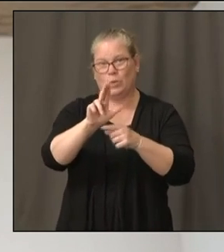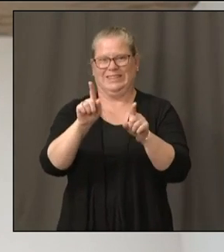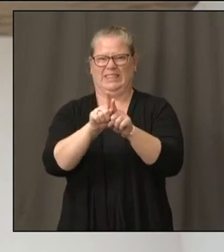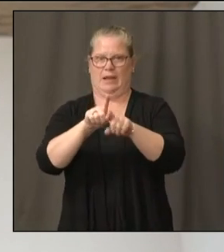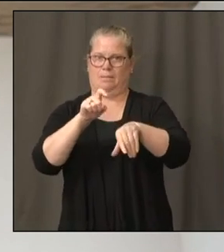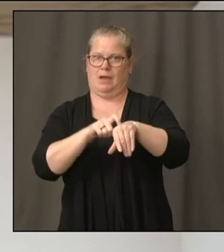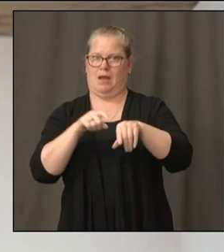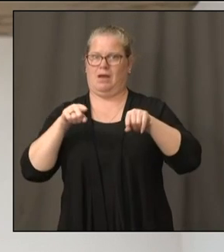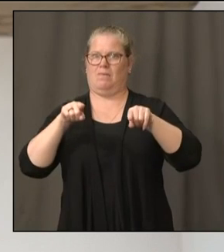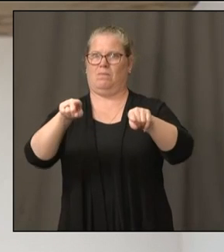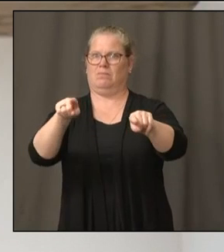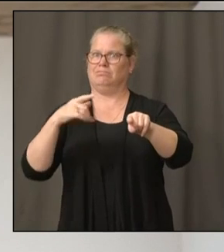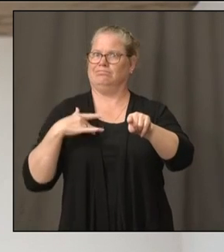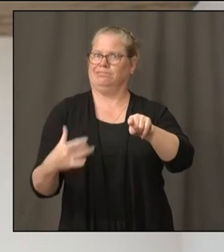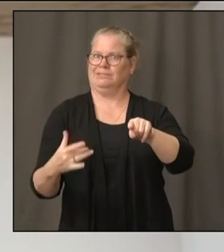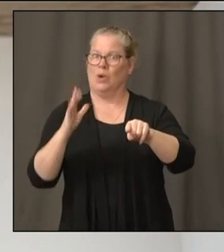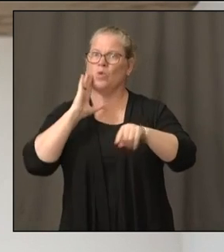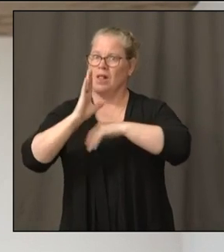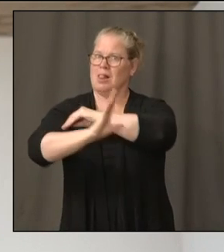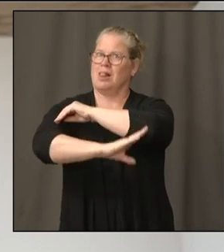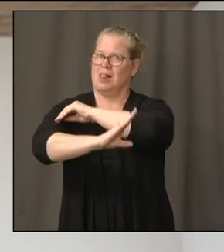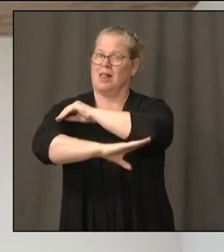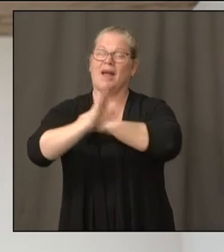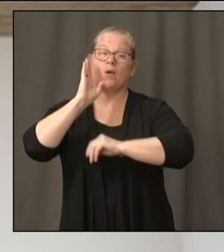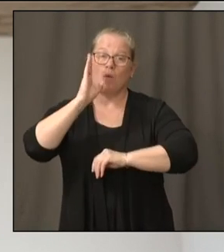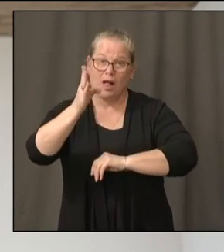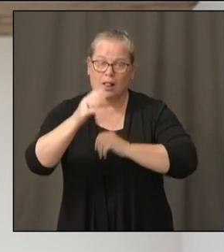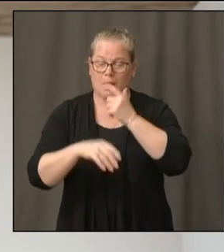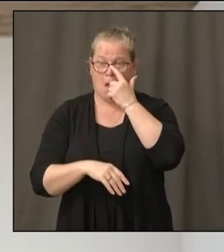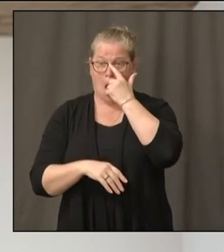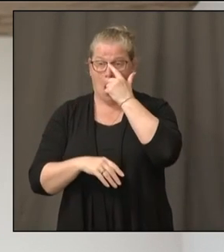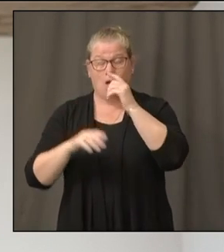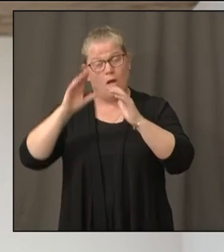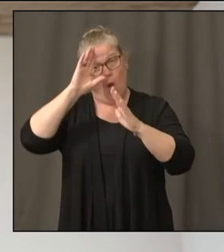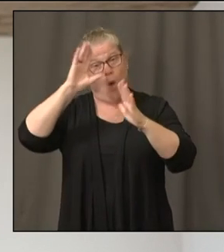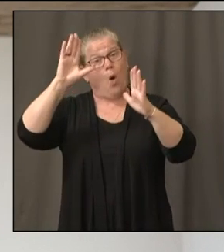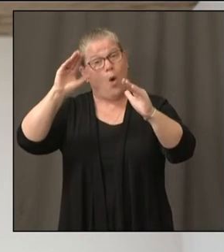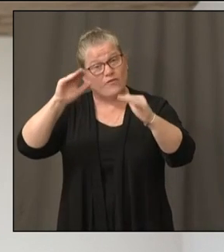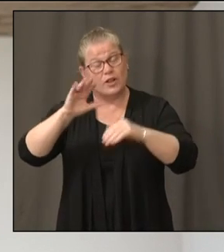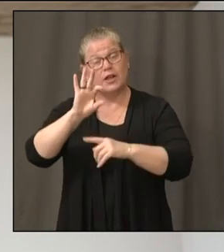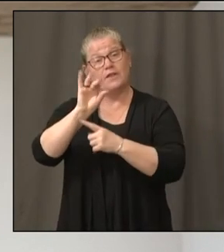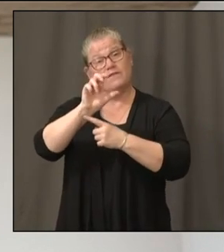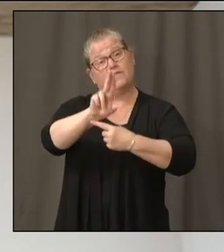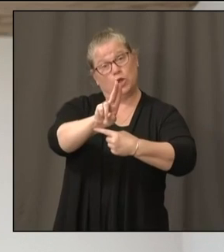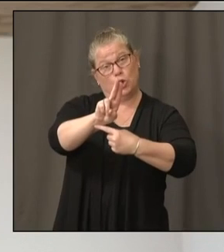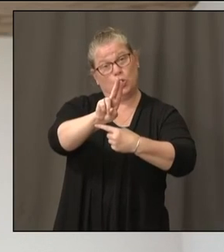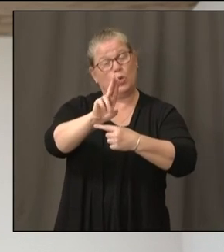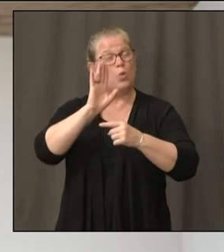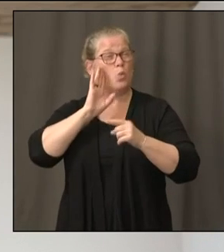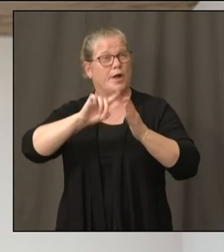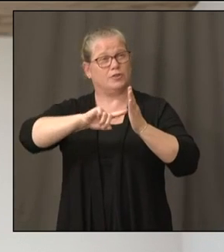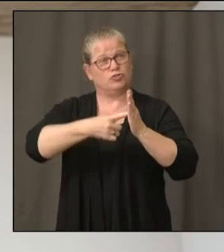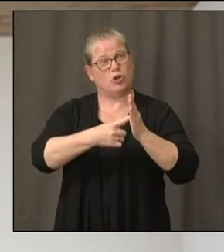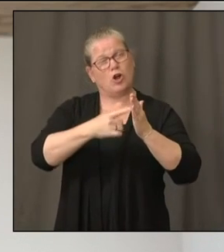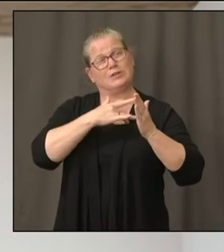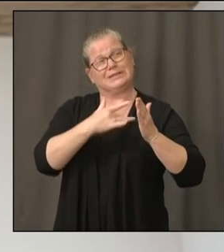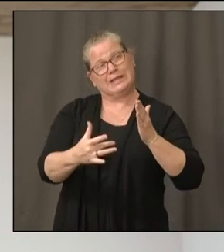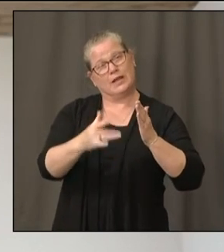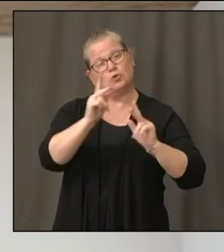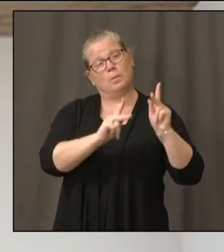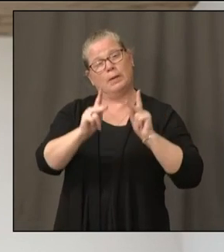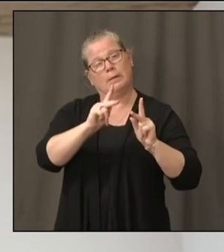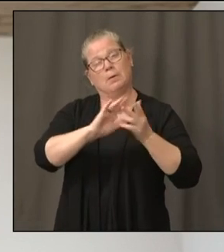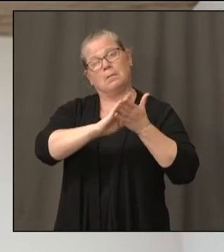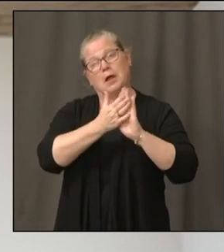influenza season will happen when it usually does, which is, for us, influenza season usually gets started in late